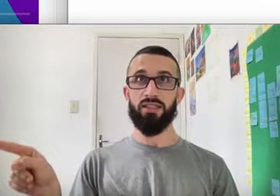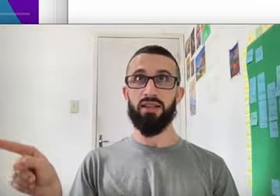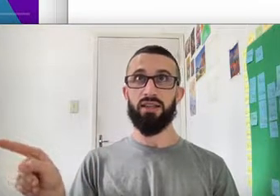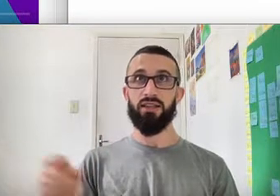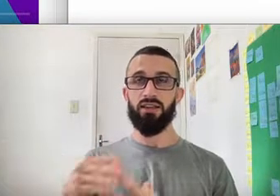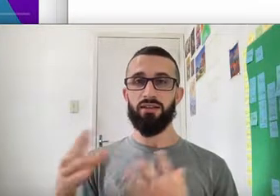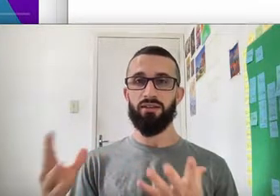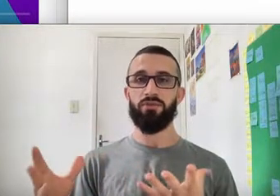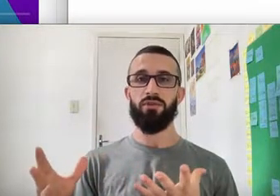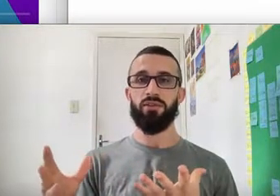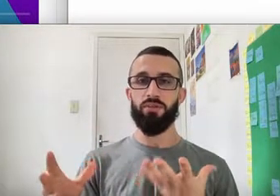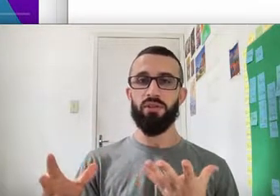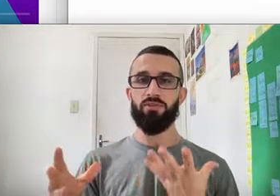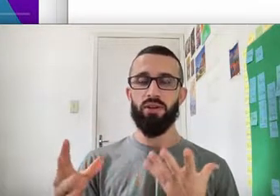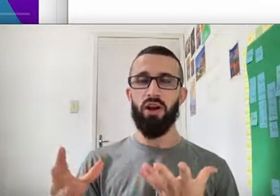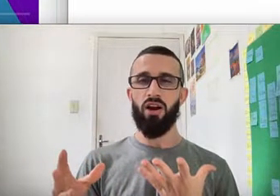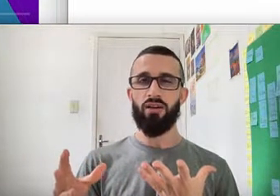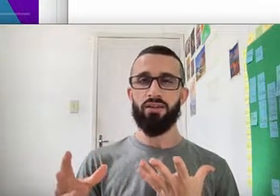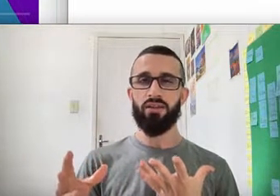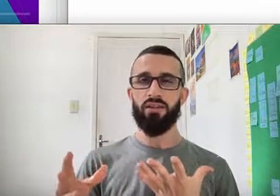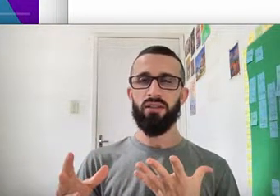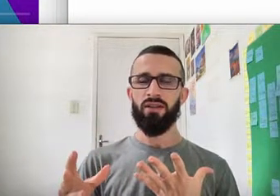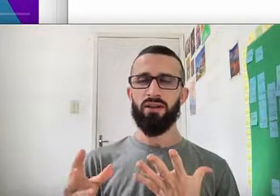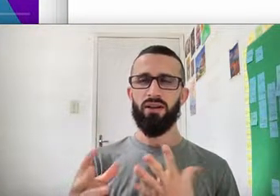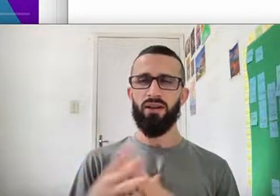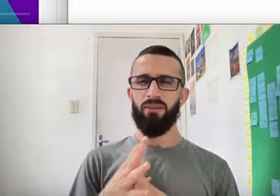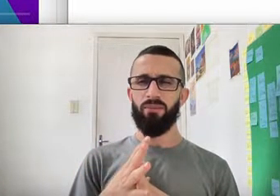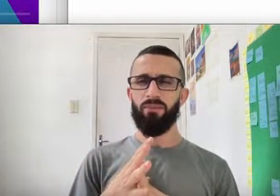to the next day Then, of course, it becomes hard